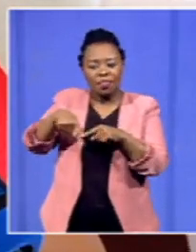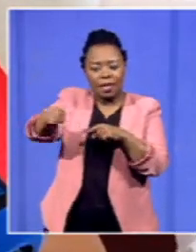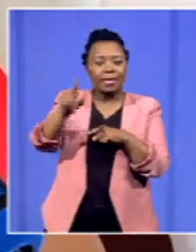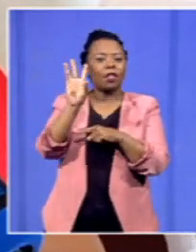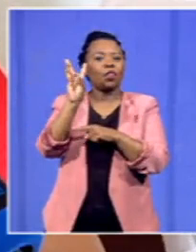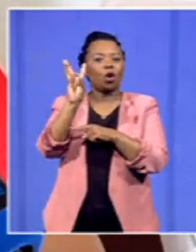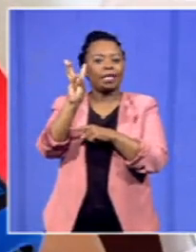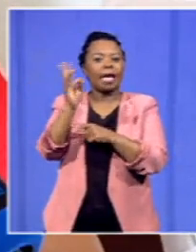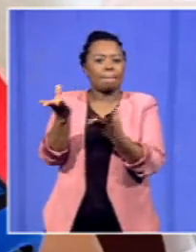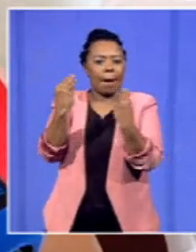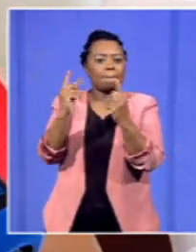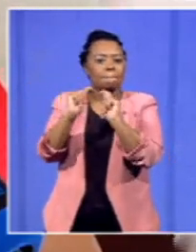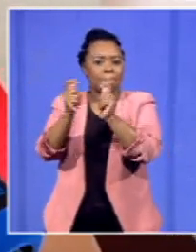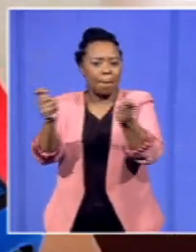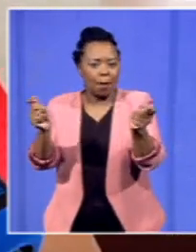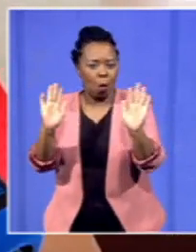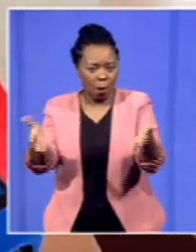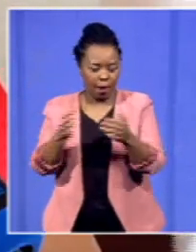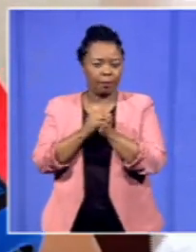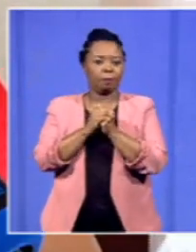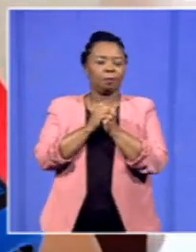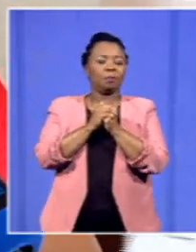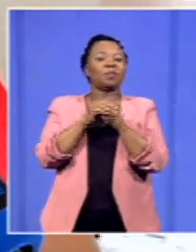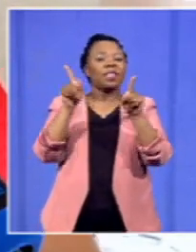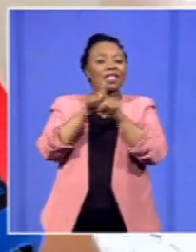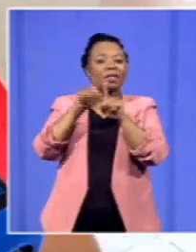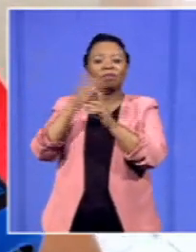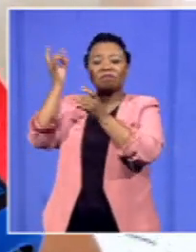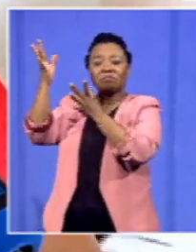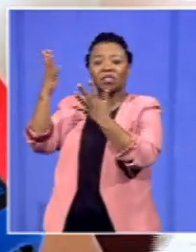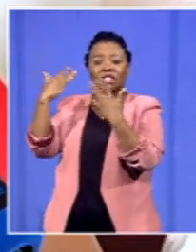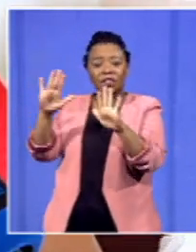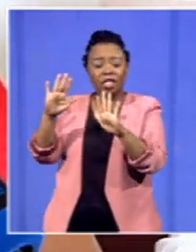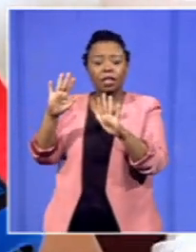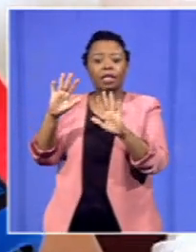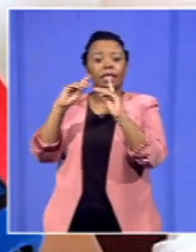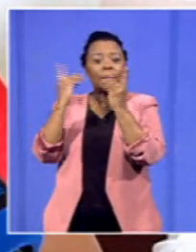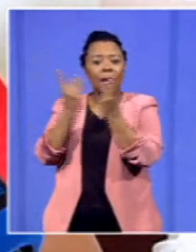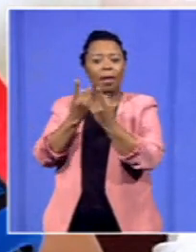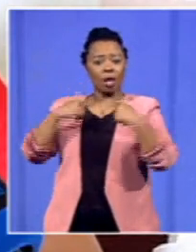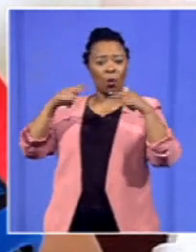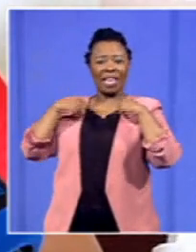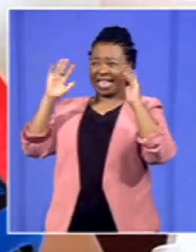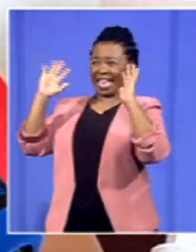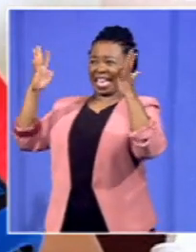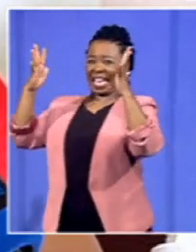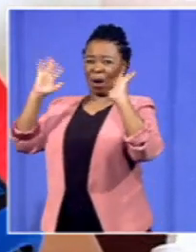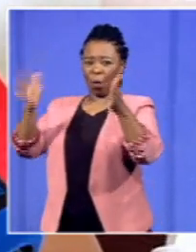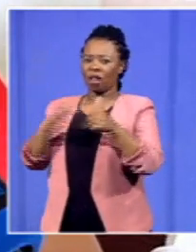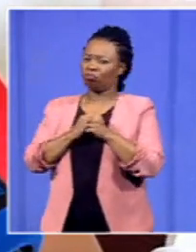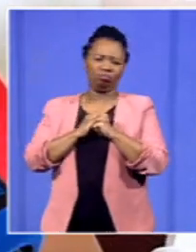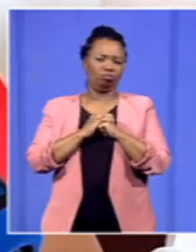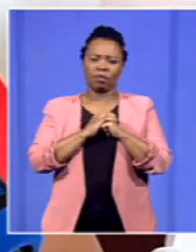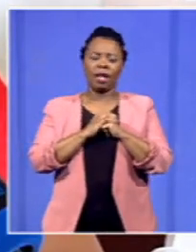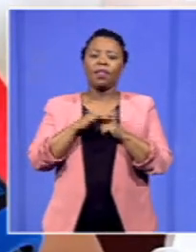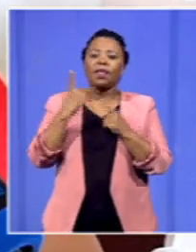But, we have indicated to the department that we are not going to applaud them for that because they are doing what they